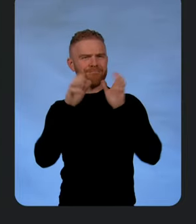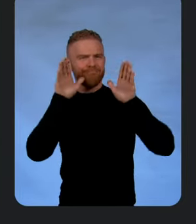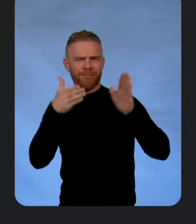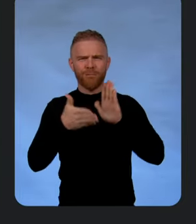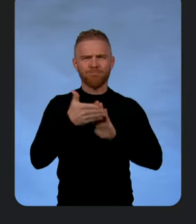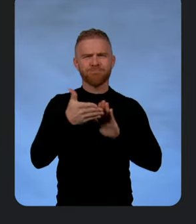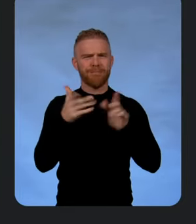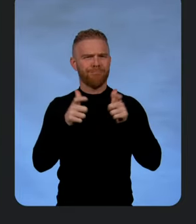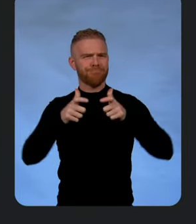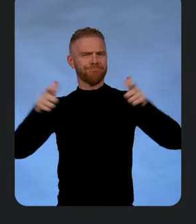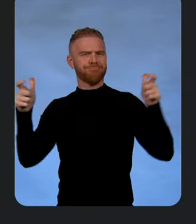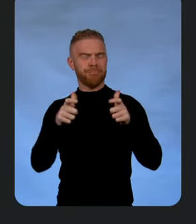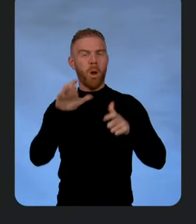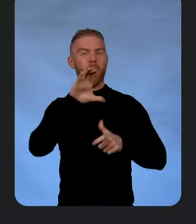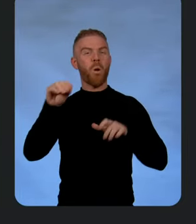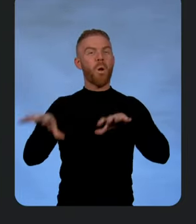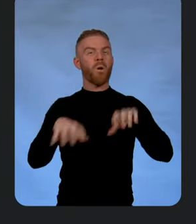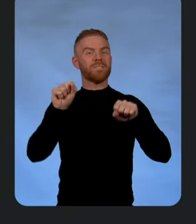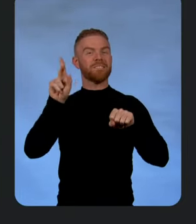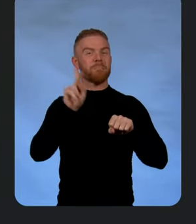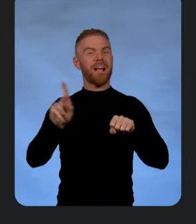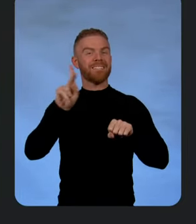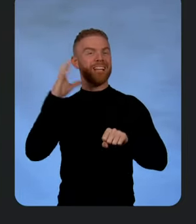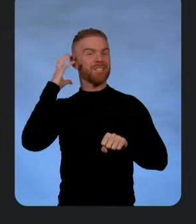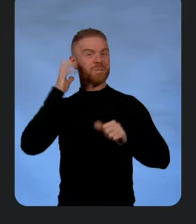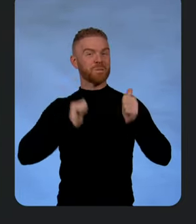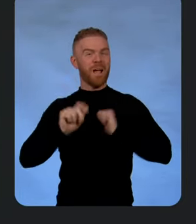the co-host of the Kubernetes podcast, Kaslin Fields.